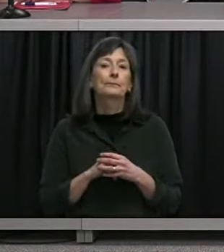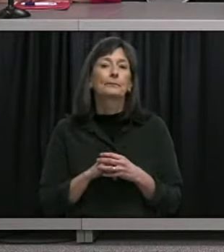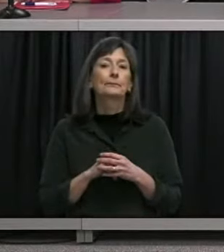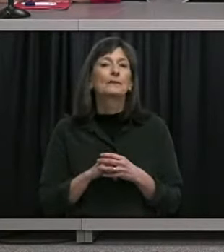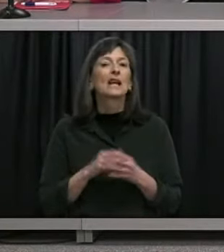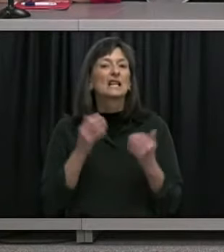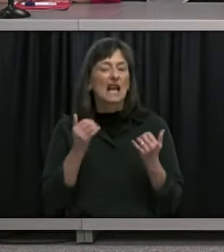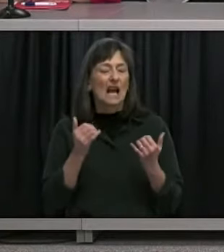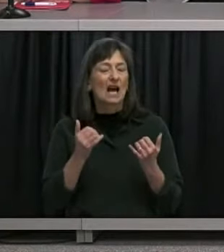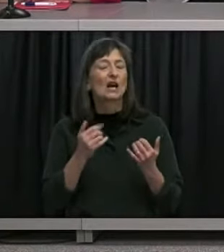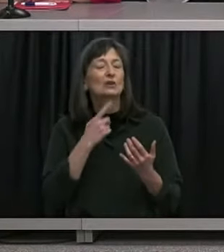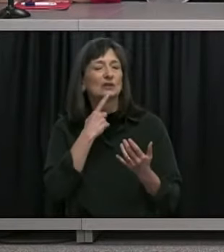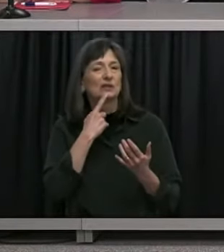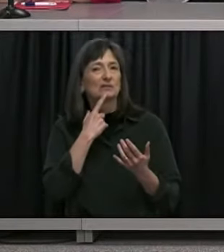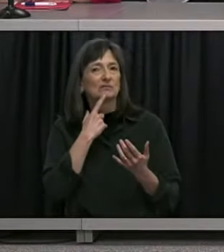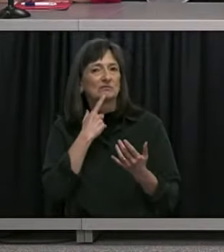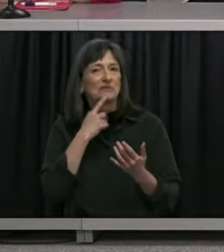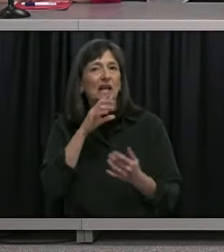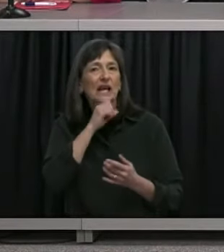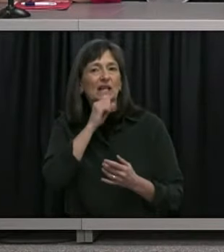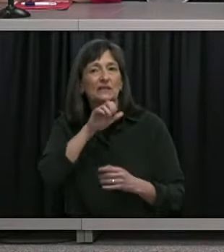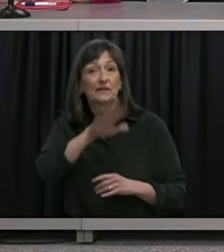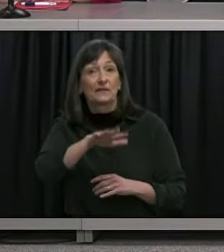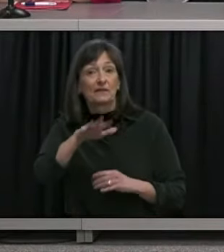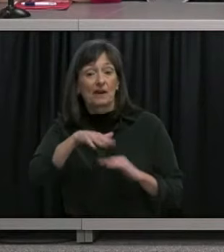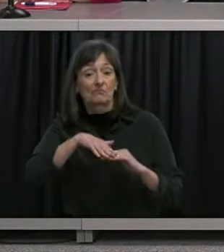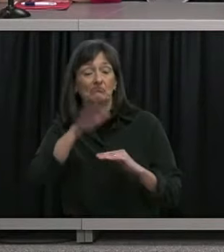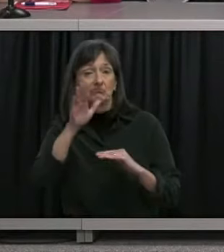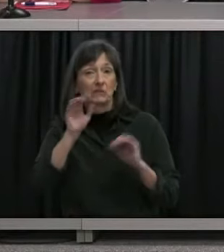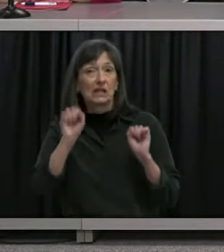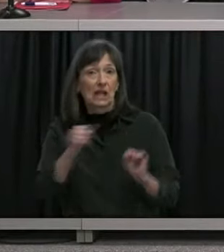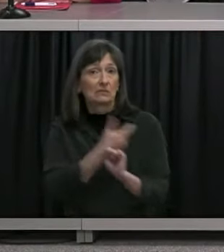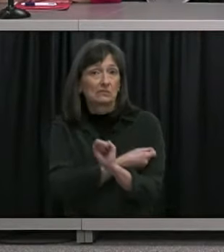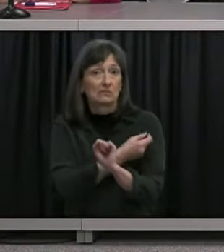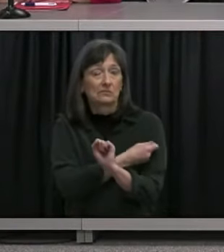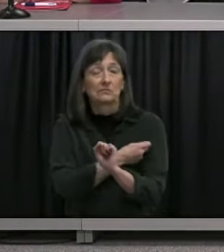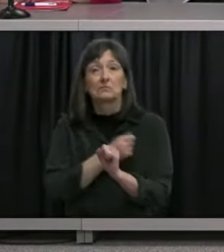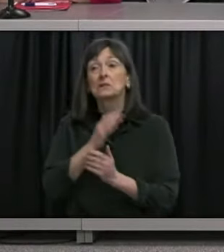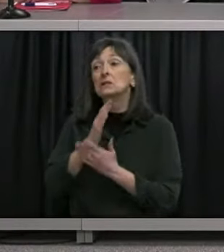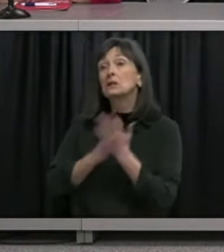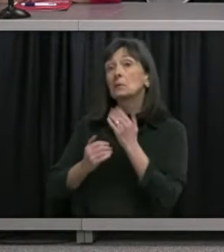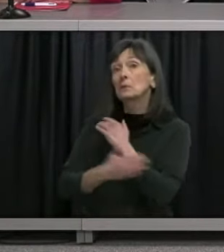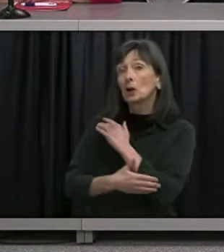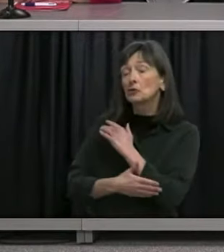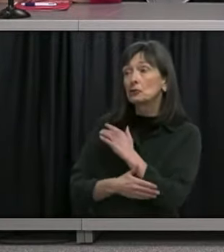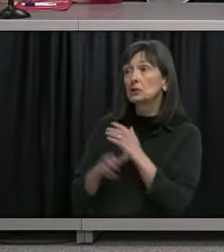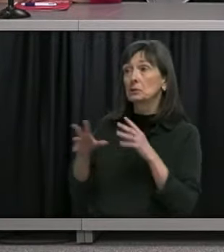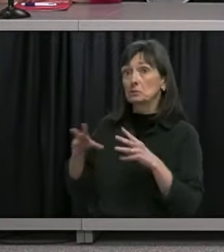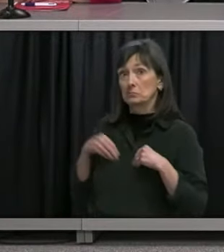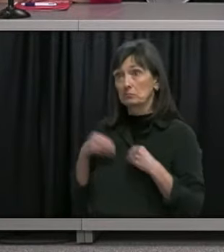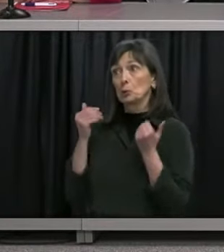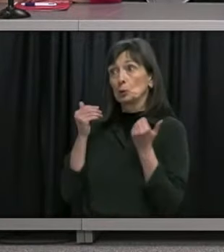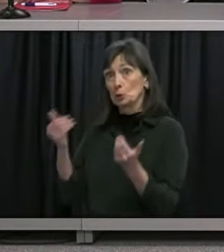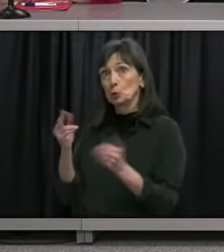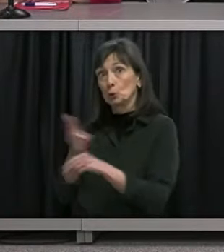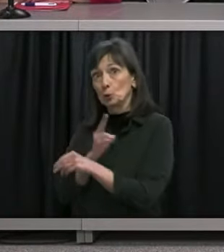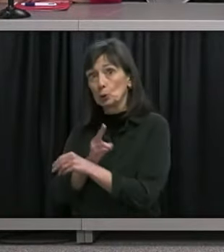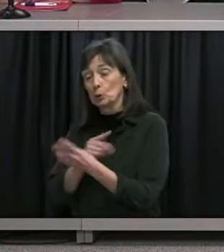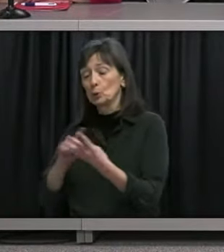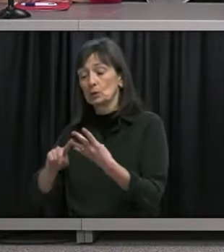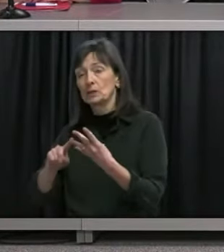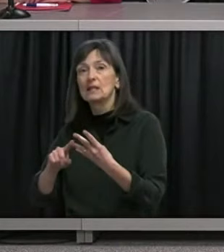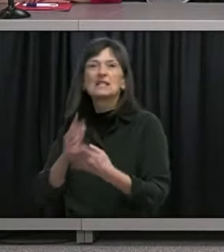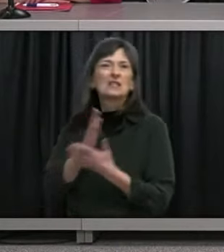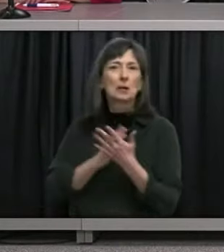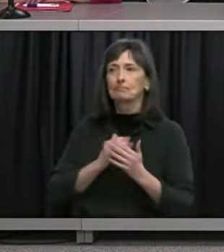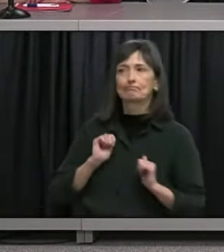plus we've seen some variations on how countries are rolling out or not with this vaccine what's the plan here